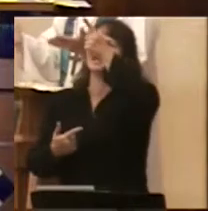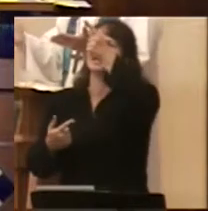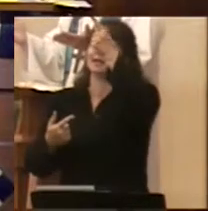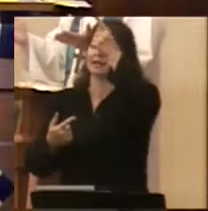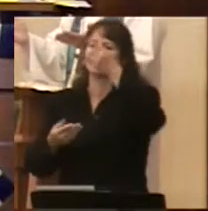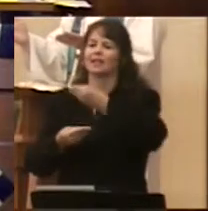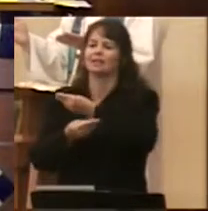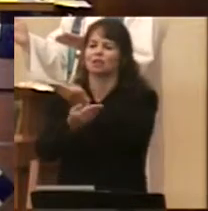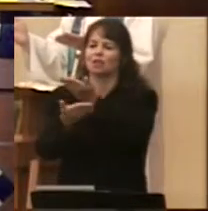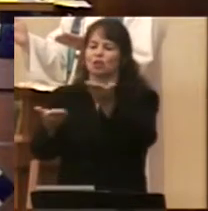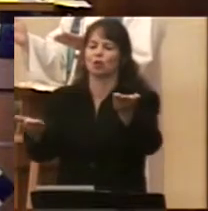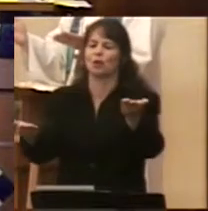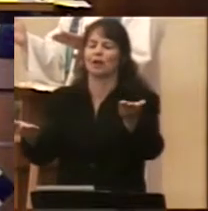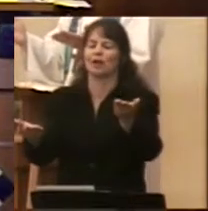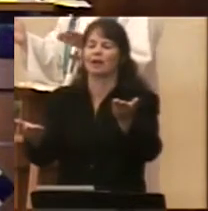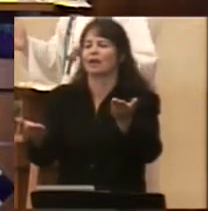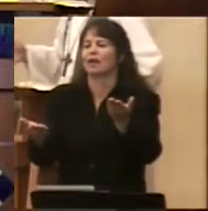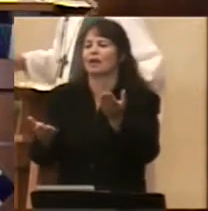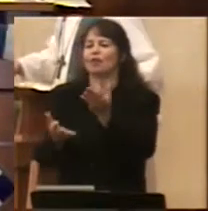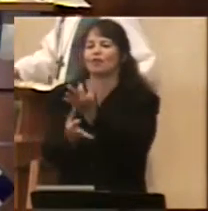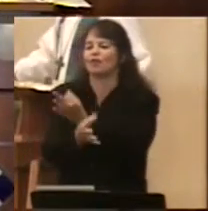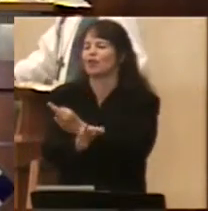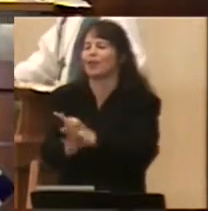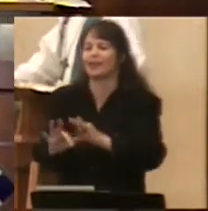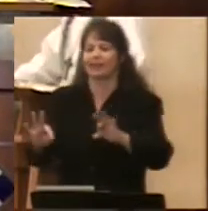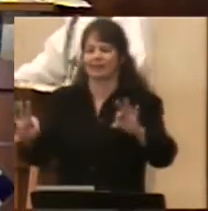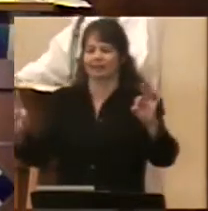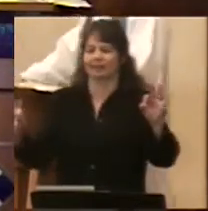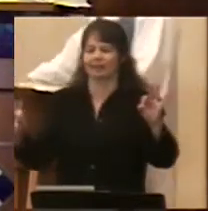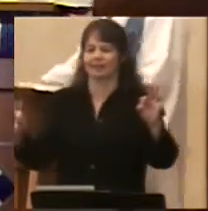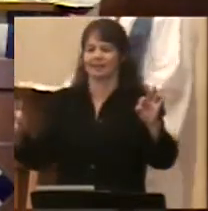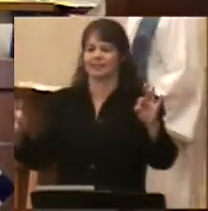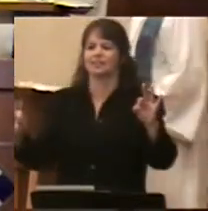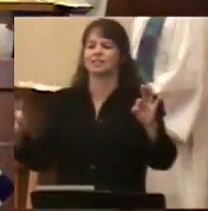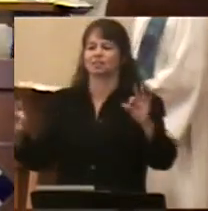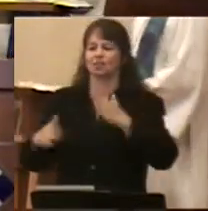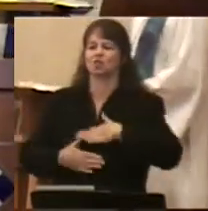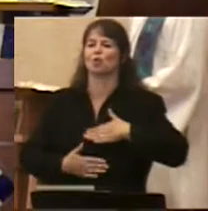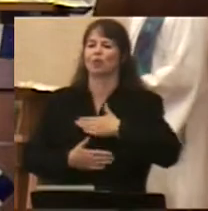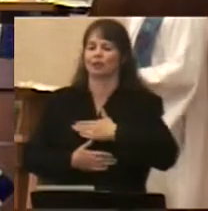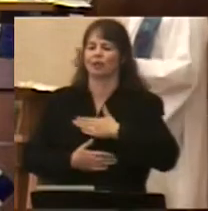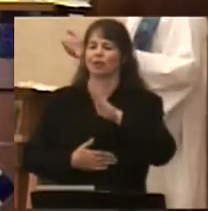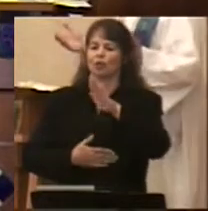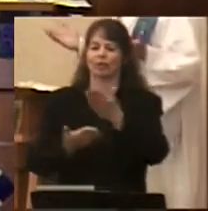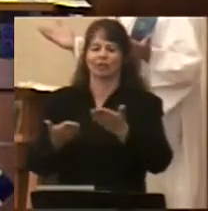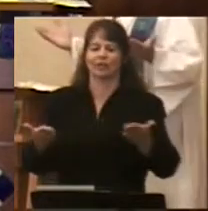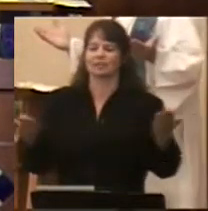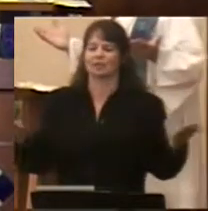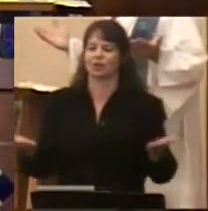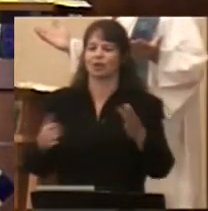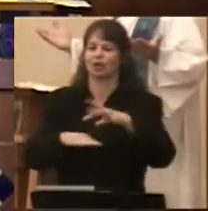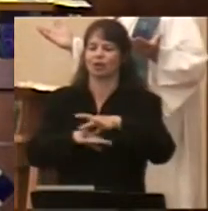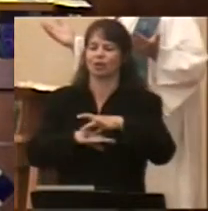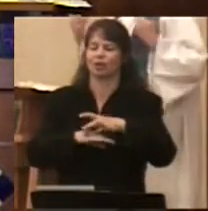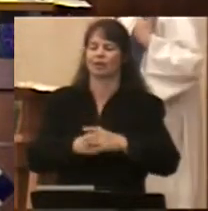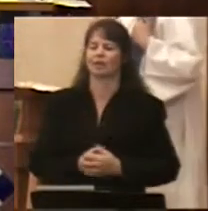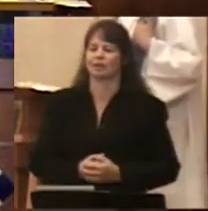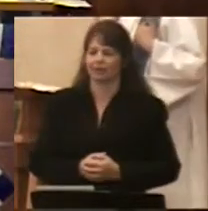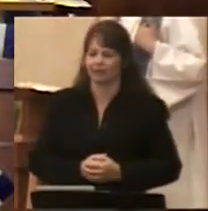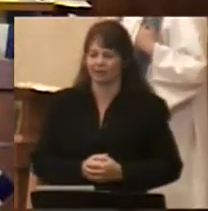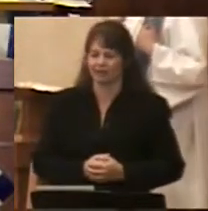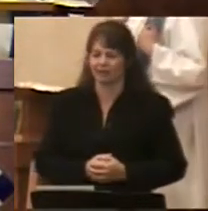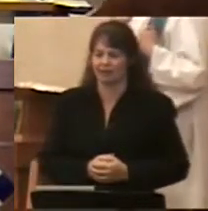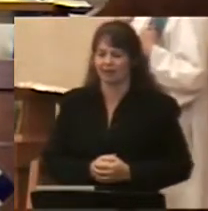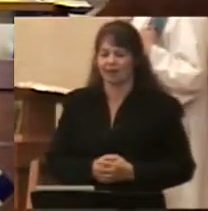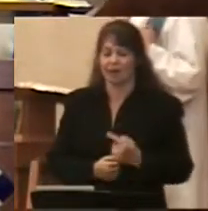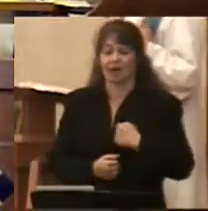freely. And just as Solomon predicted, you who do not deserve it, and me who